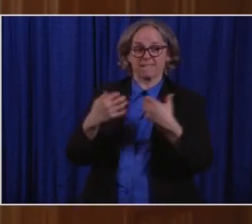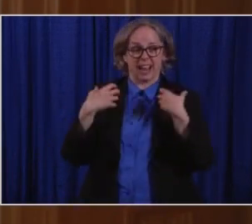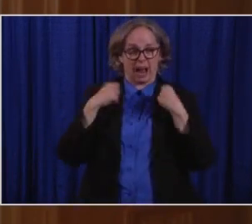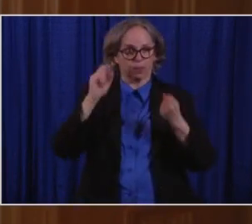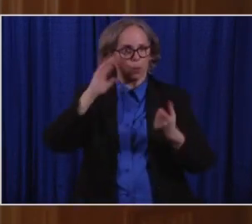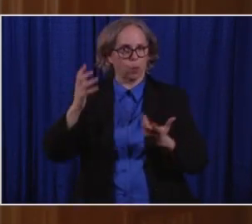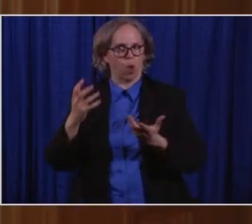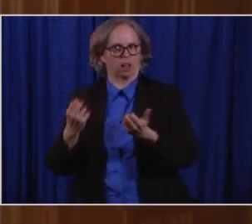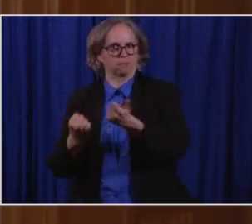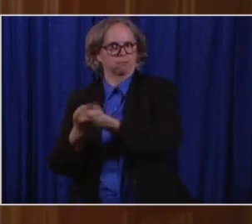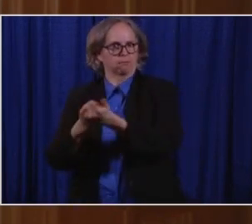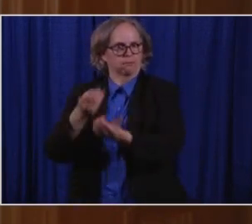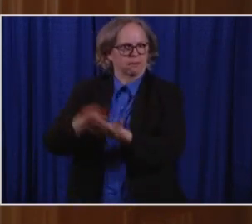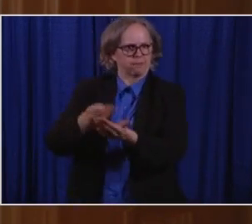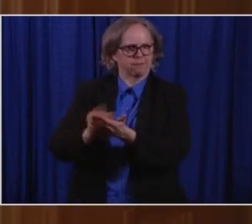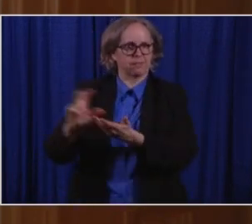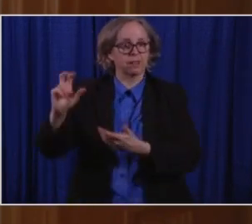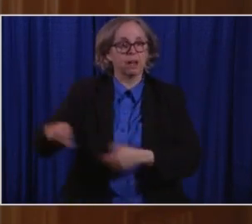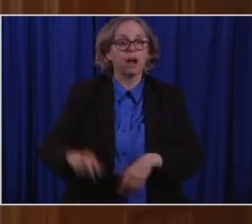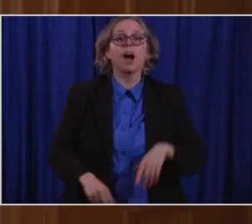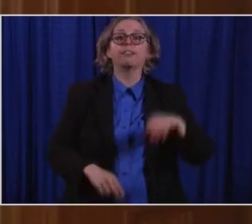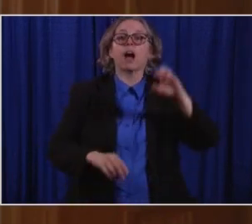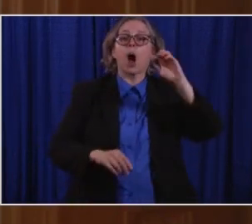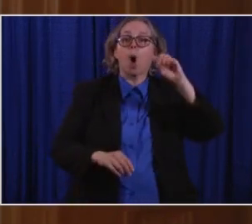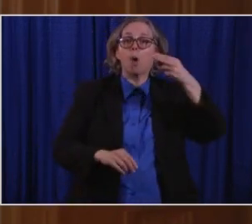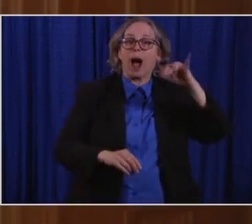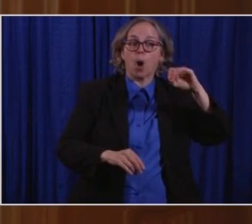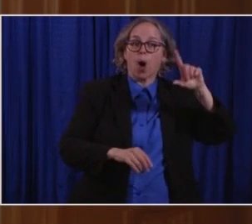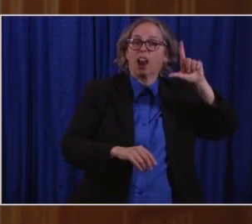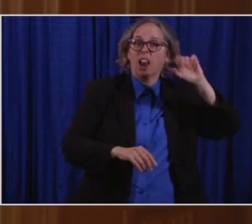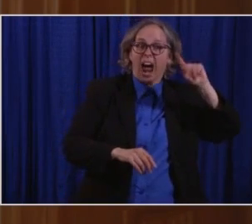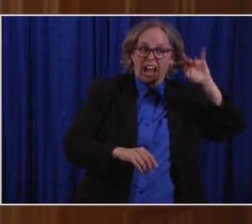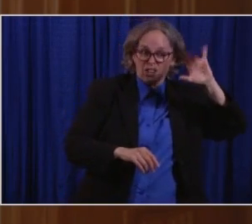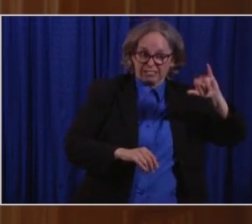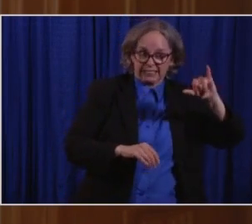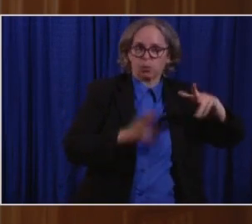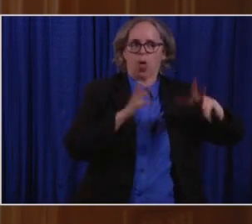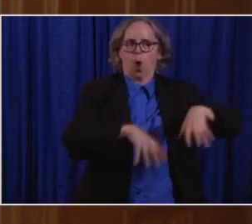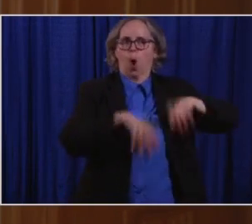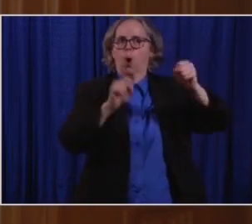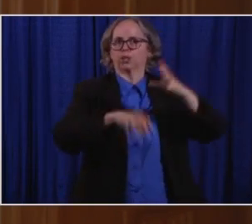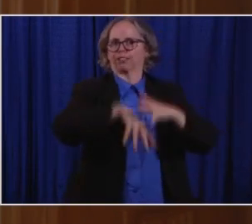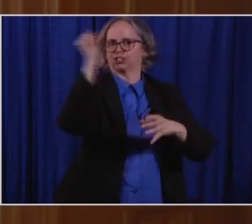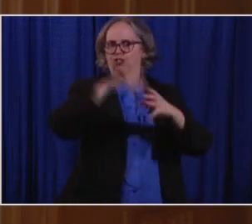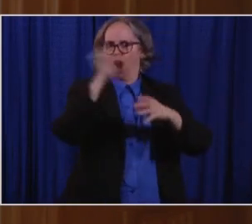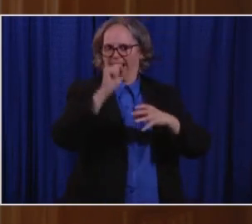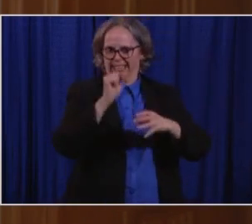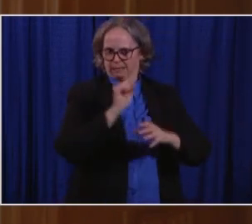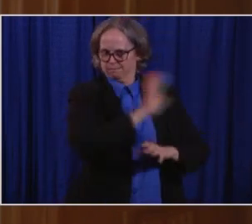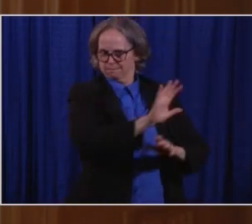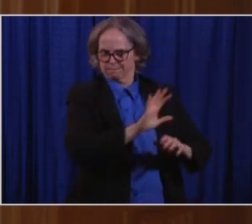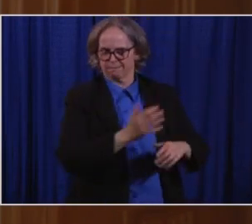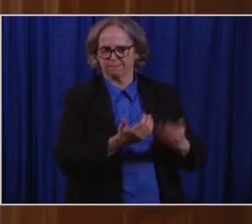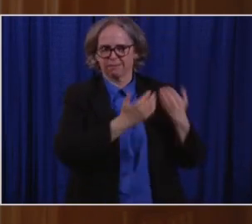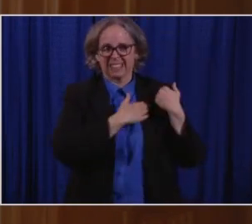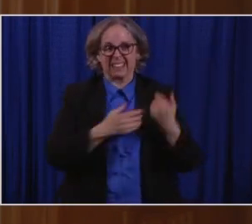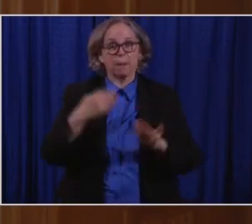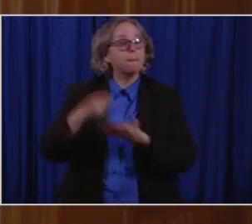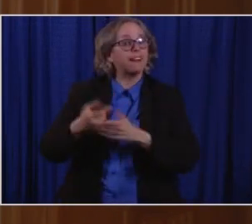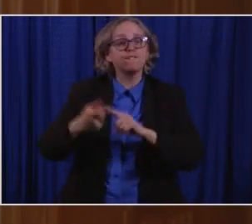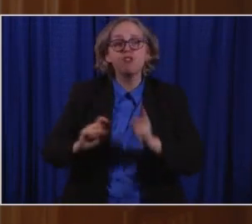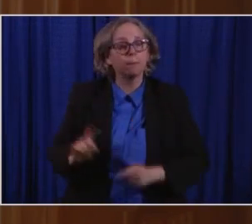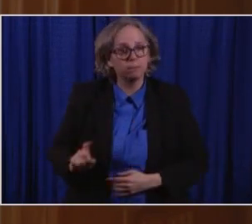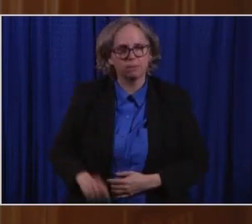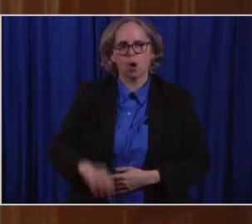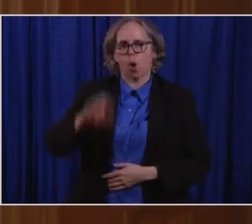will conduct them. The money will come from existing federal coronavirus relief funds. To be eligible to